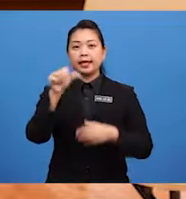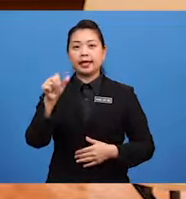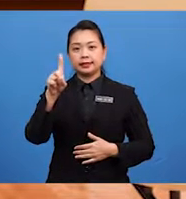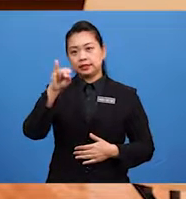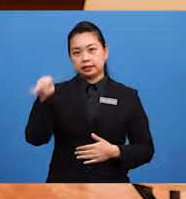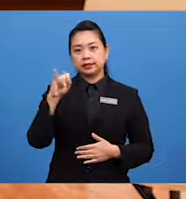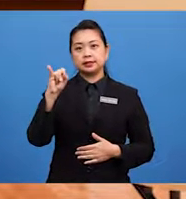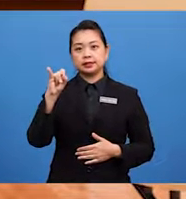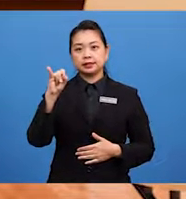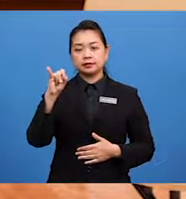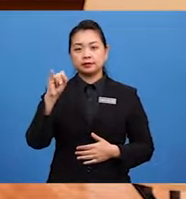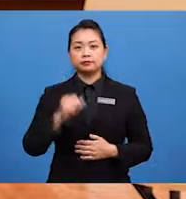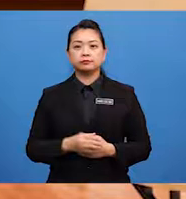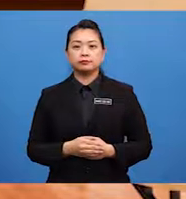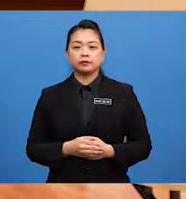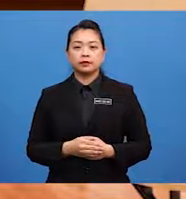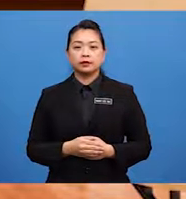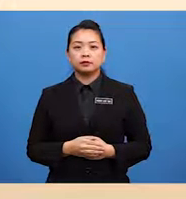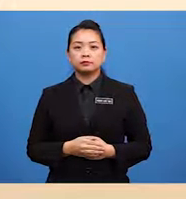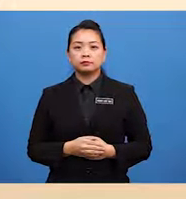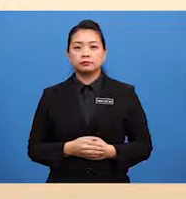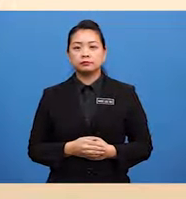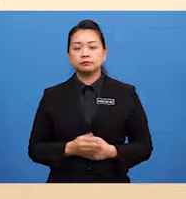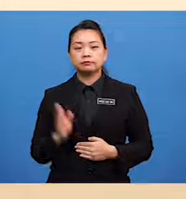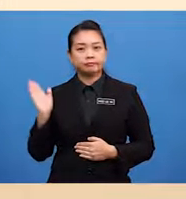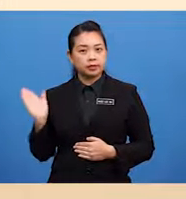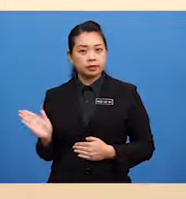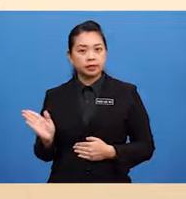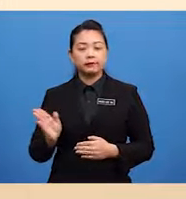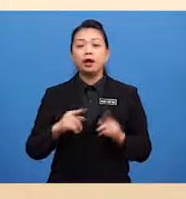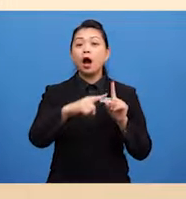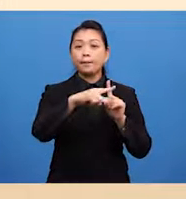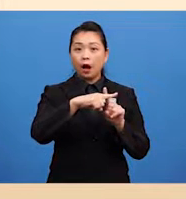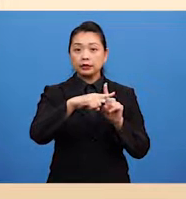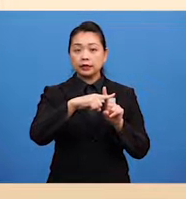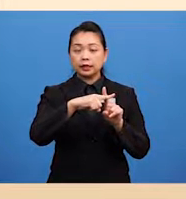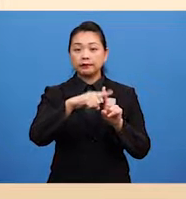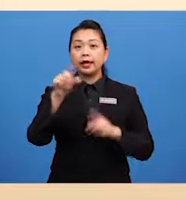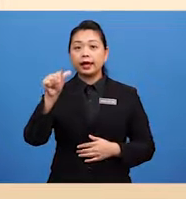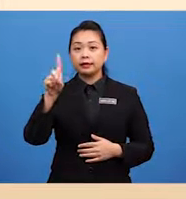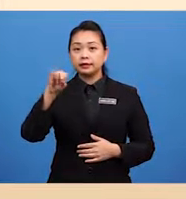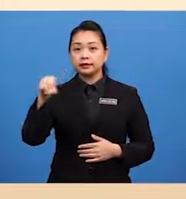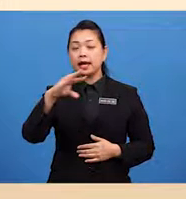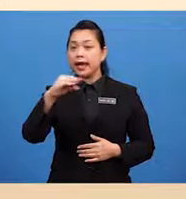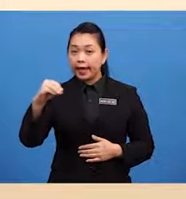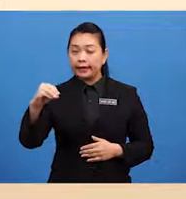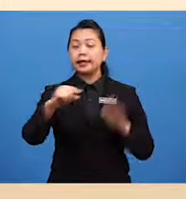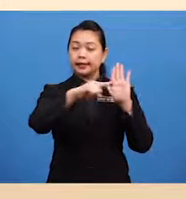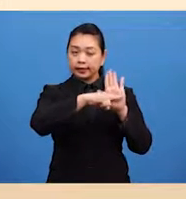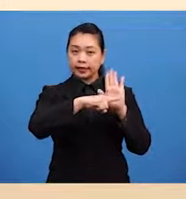They are the positive and negative